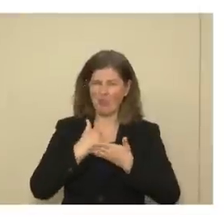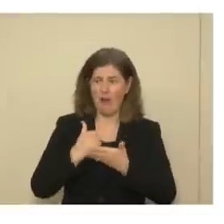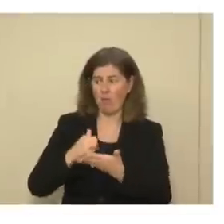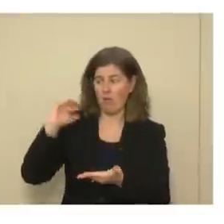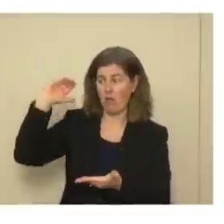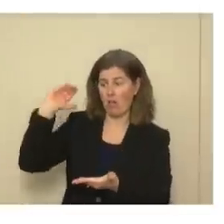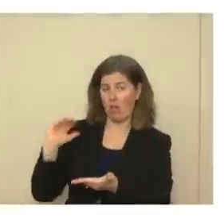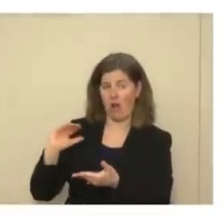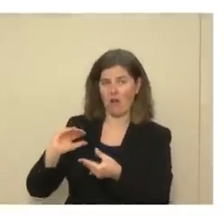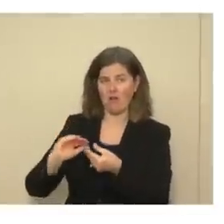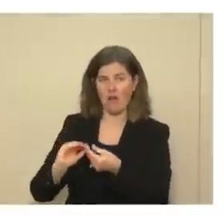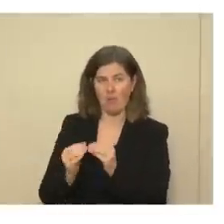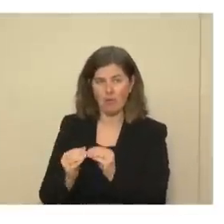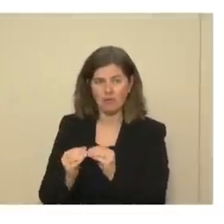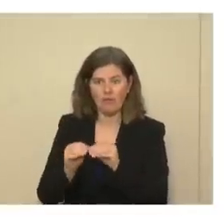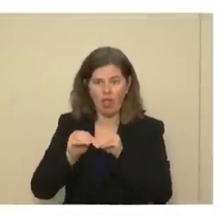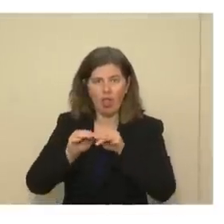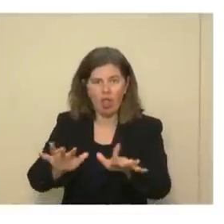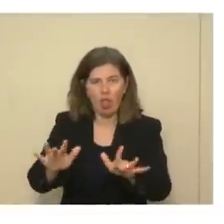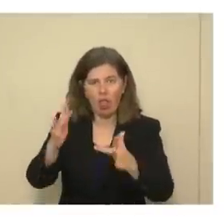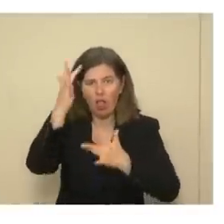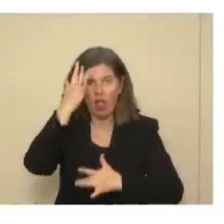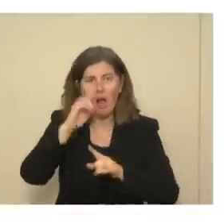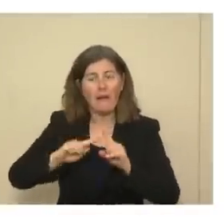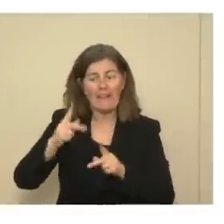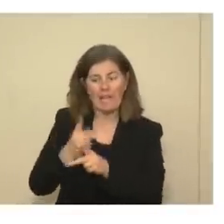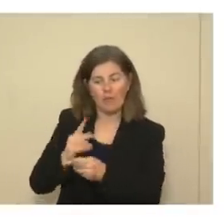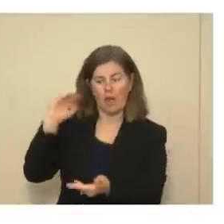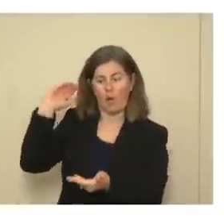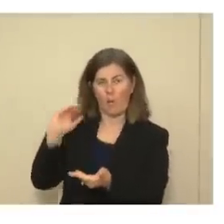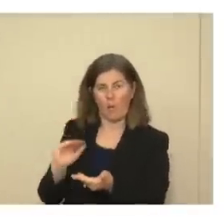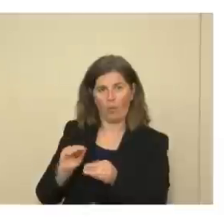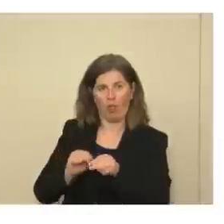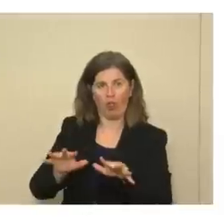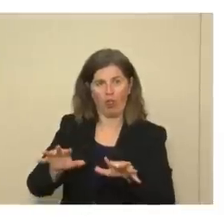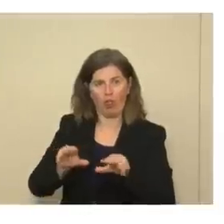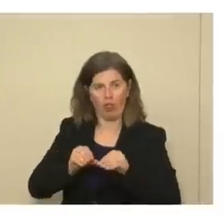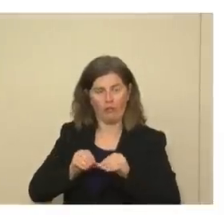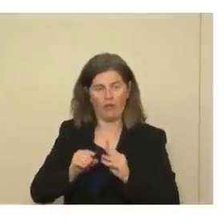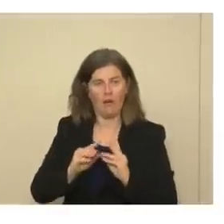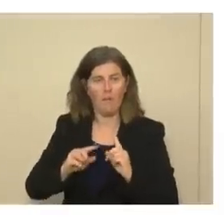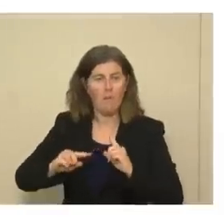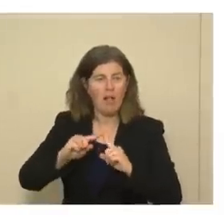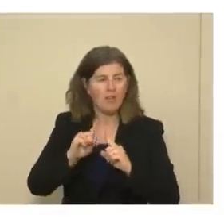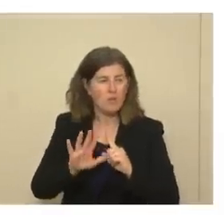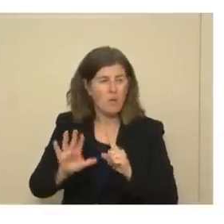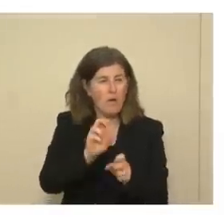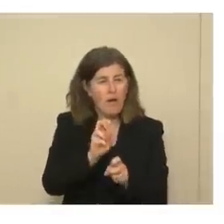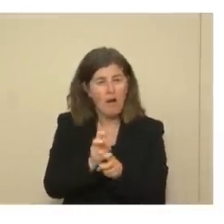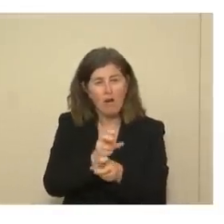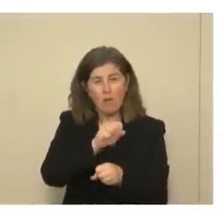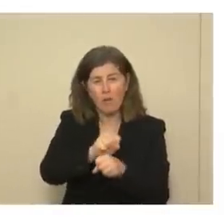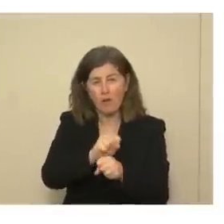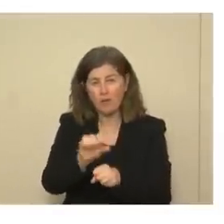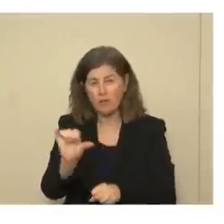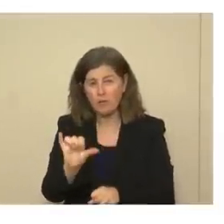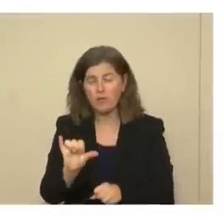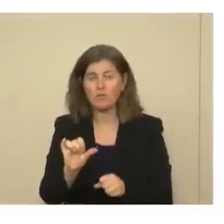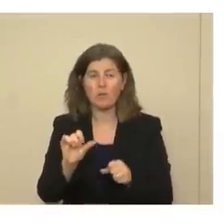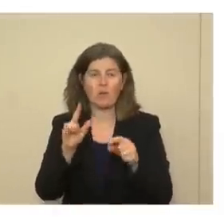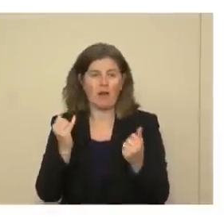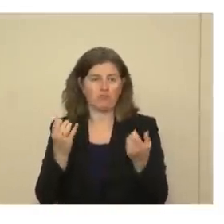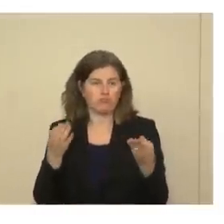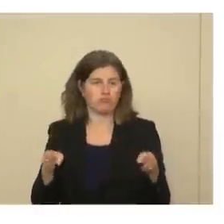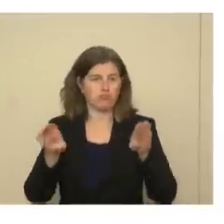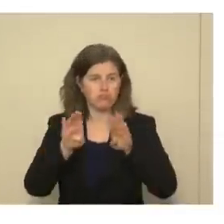count down now, but keeping it down going forward in addition to the hard work you're doing. So in closing,